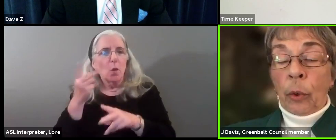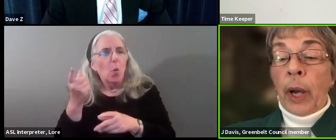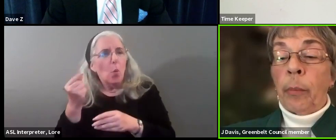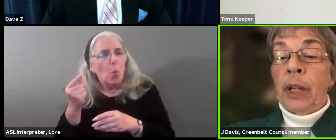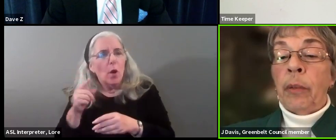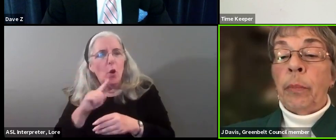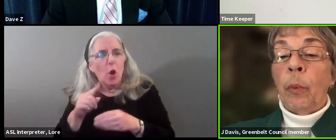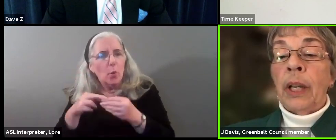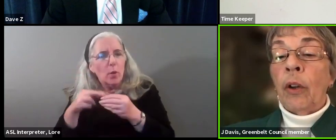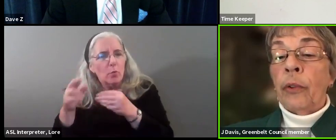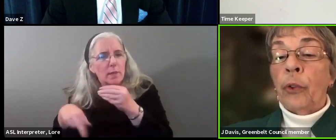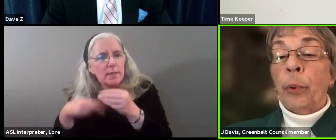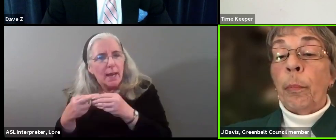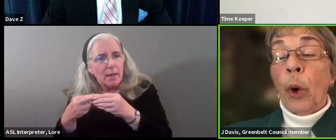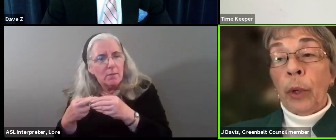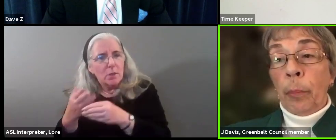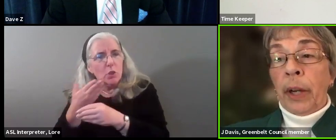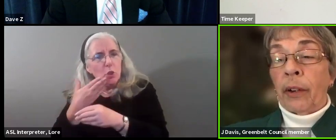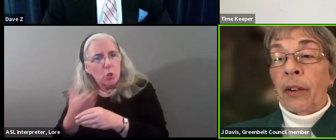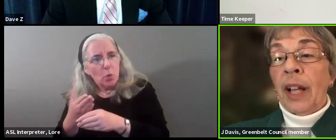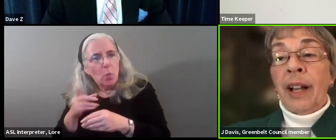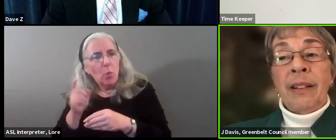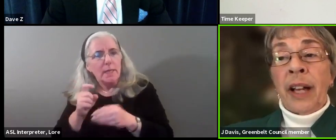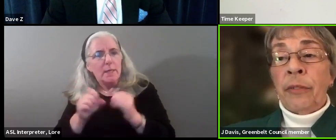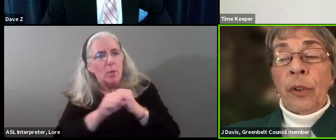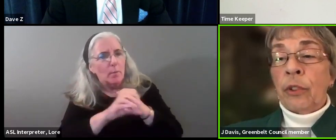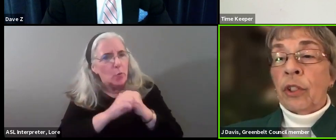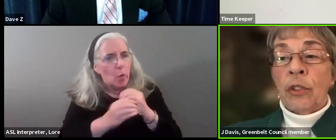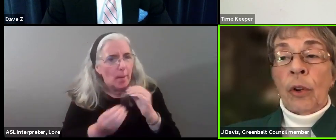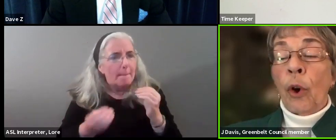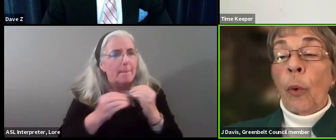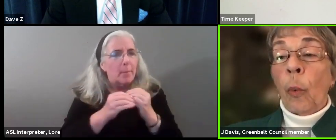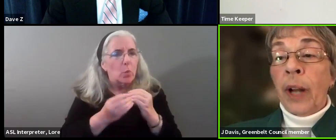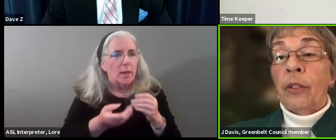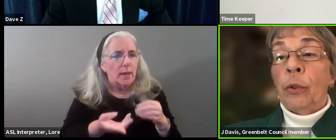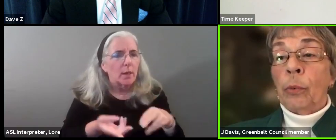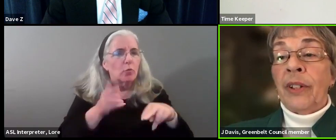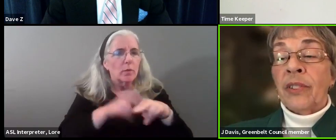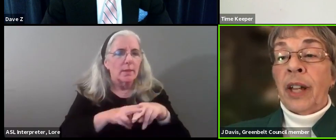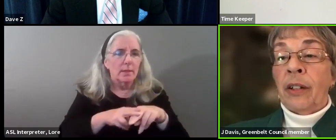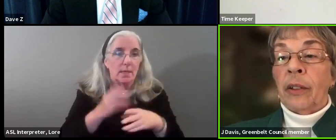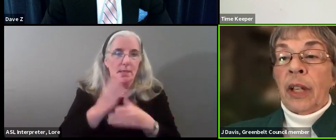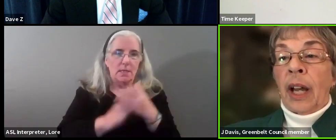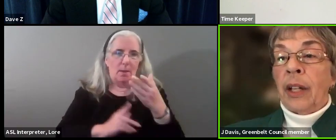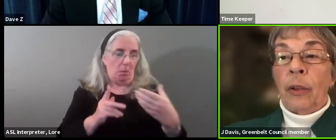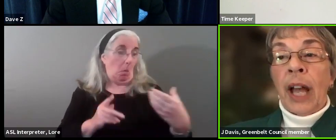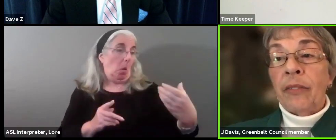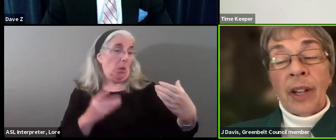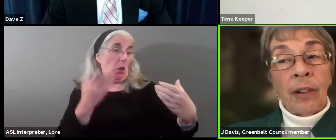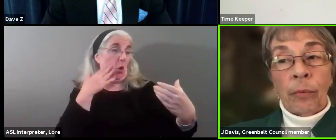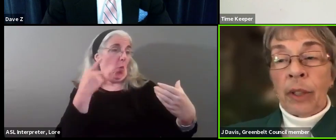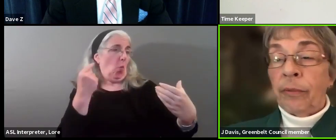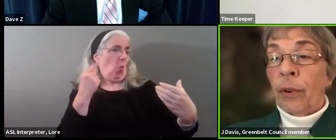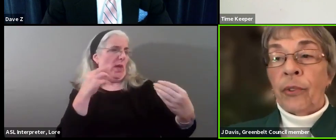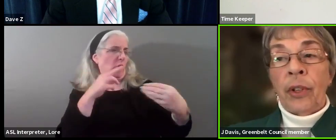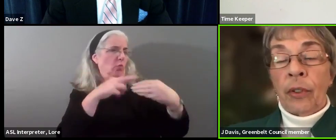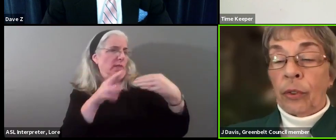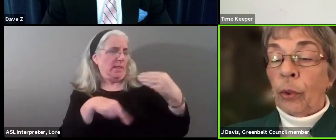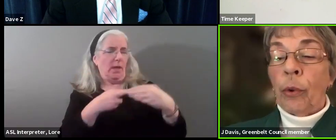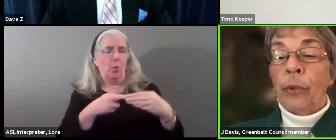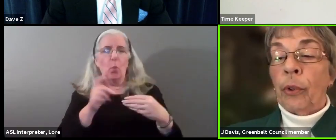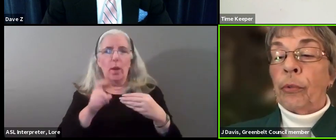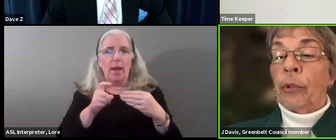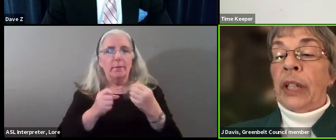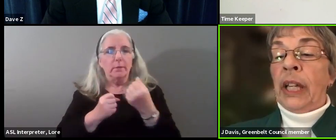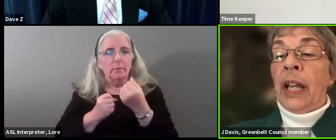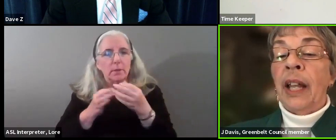We already do quite a bit, but we can also promote it better. A lot of folks just don't know what to recycle. And you had to kind of reinforce it and